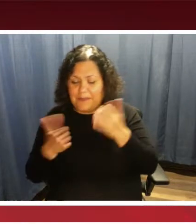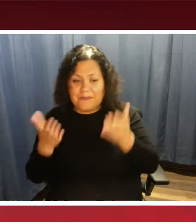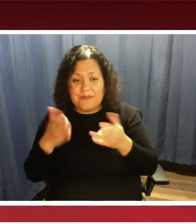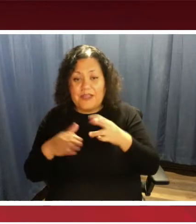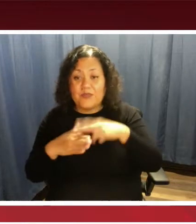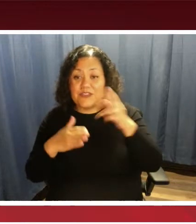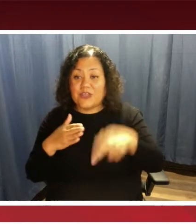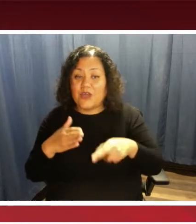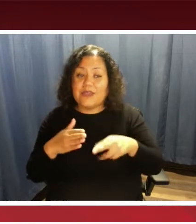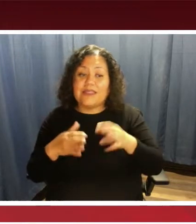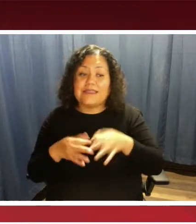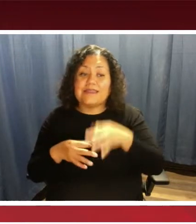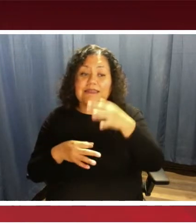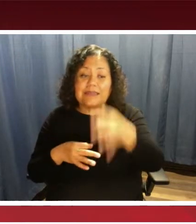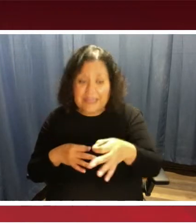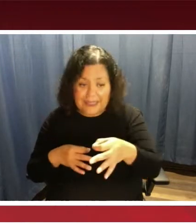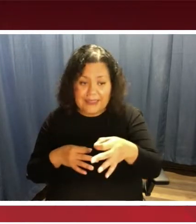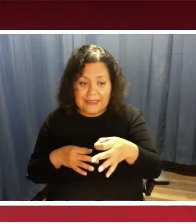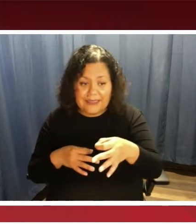service process.